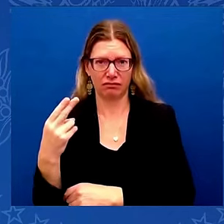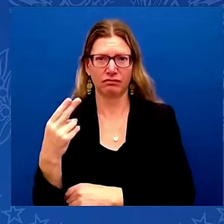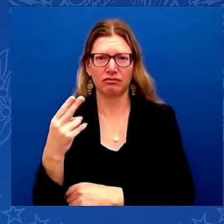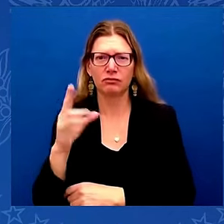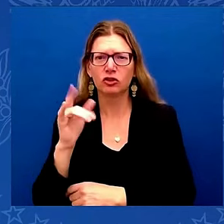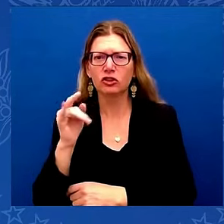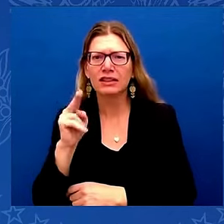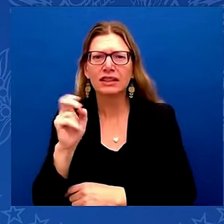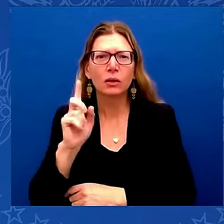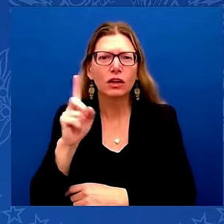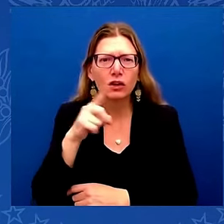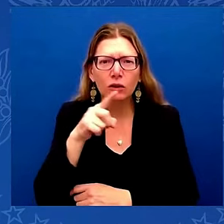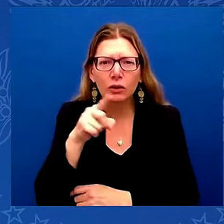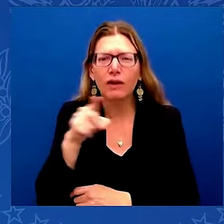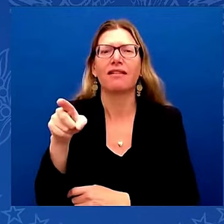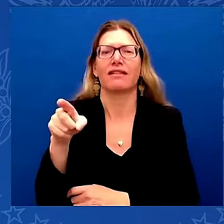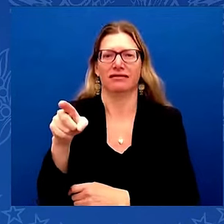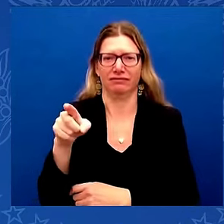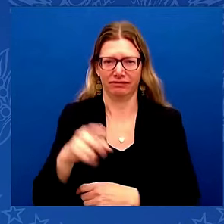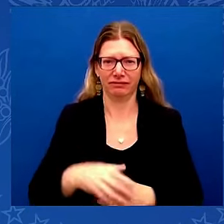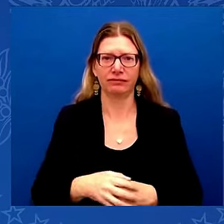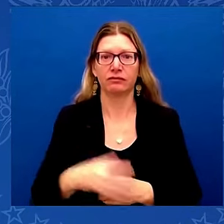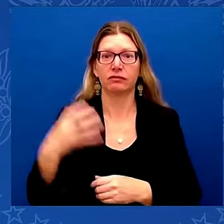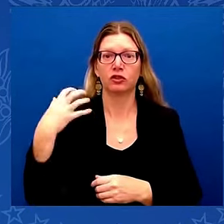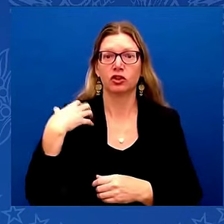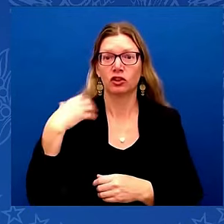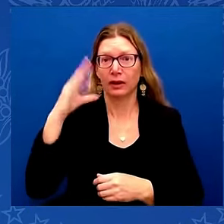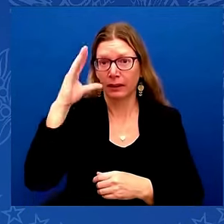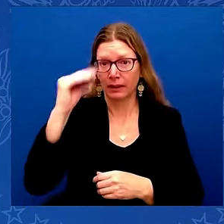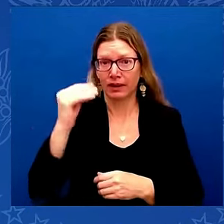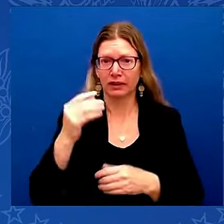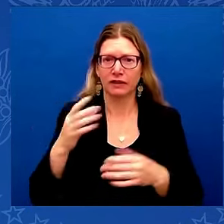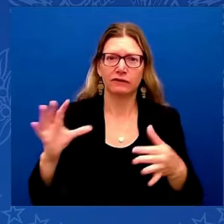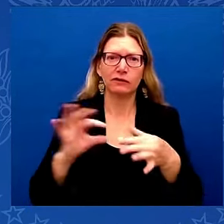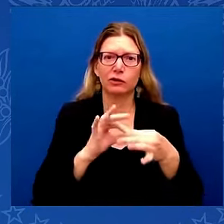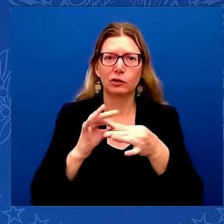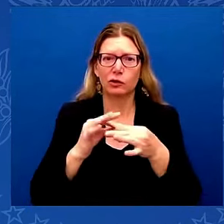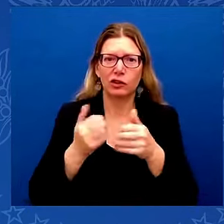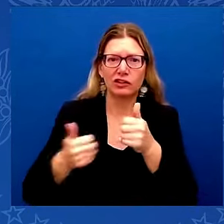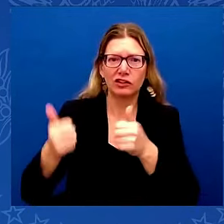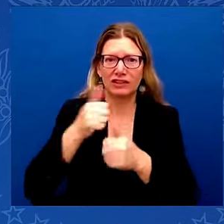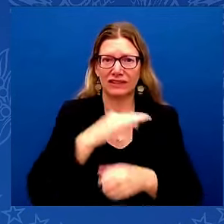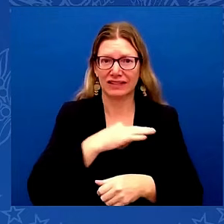Chairman of the Joint Chiefs of Staff, who's smiling anyway, CQ Brown, Air Force.